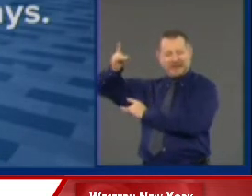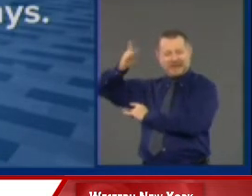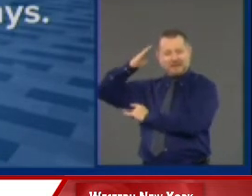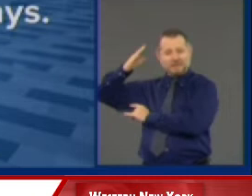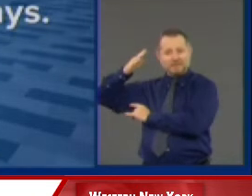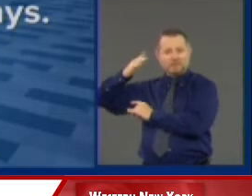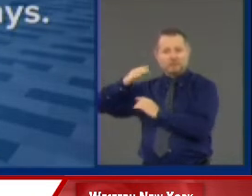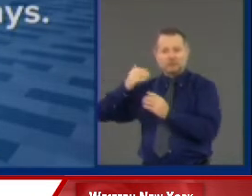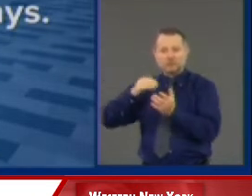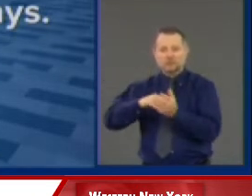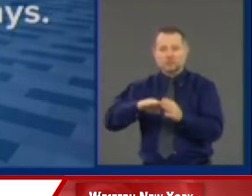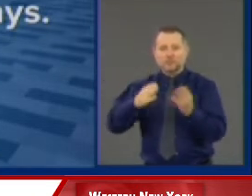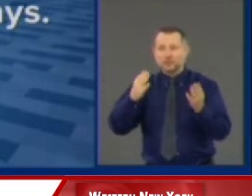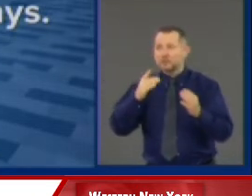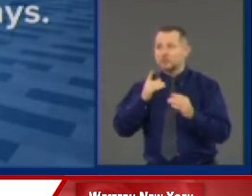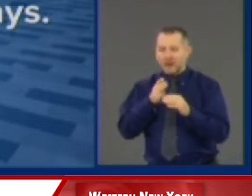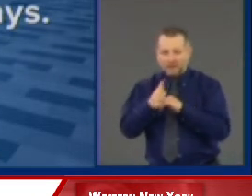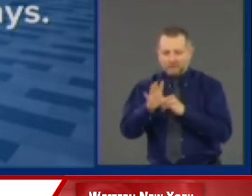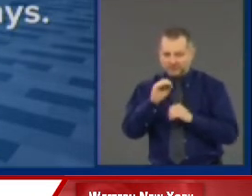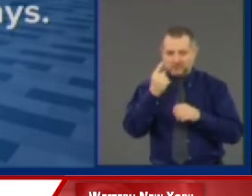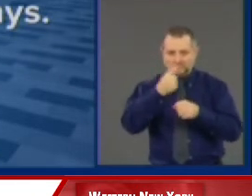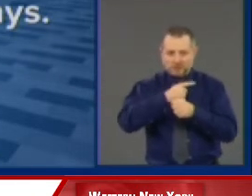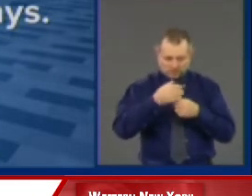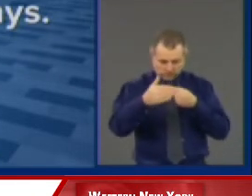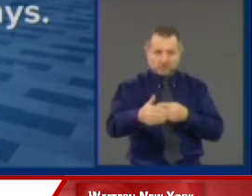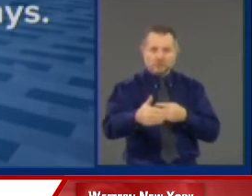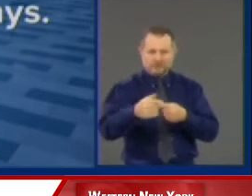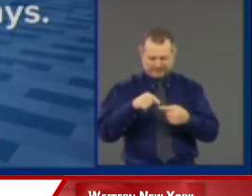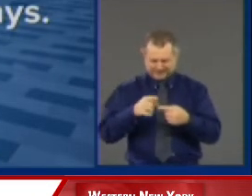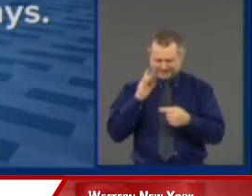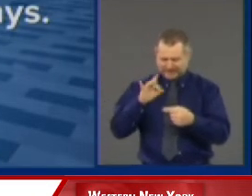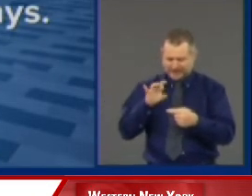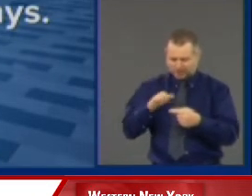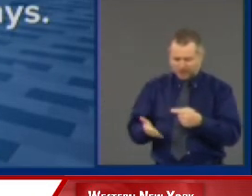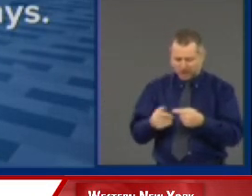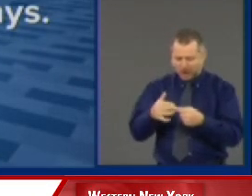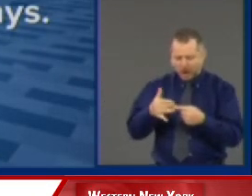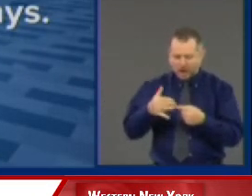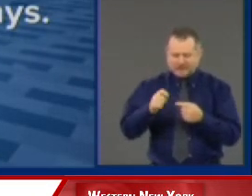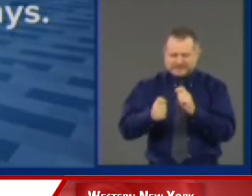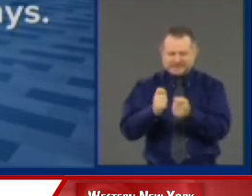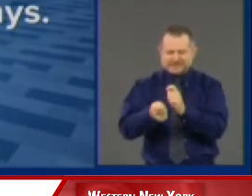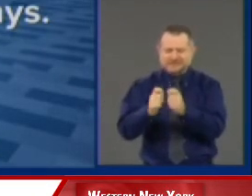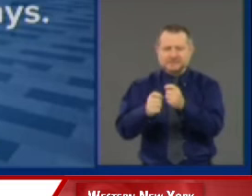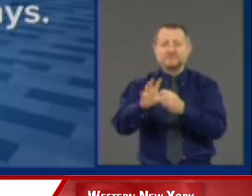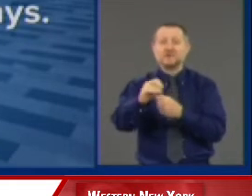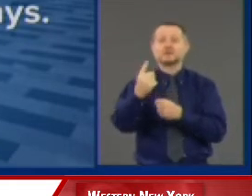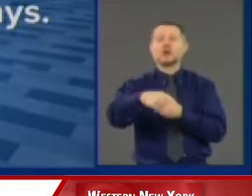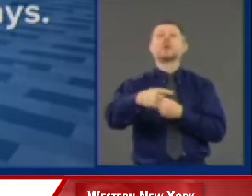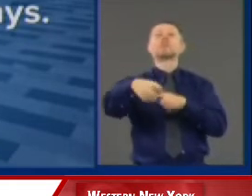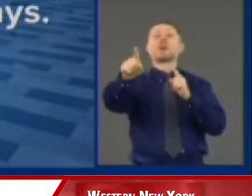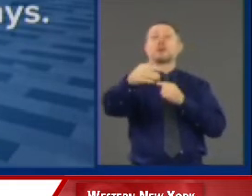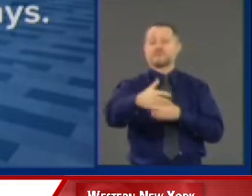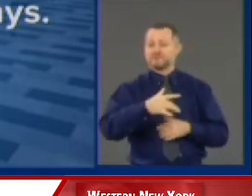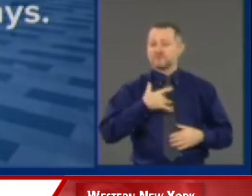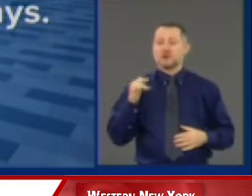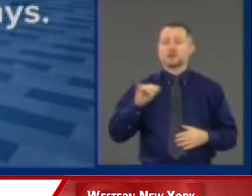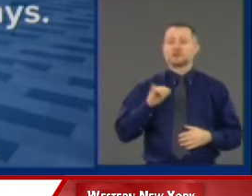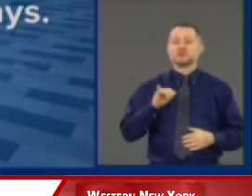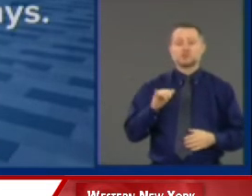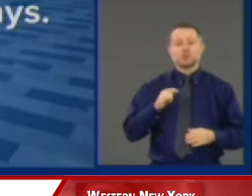I can recount every one of them. But we went from a really internationally